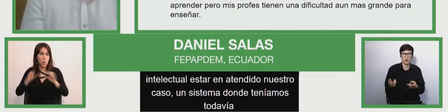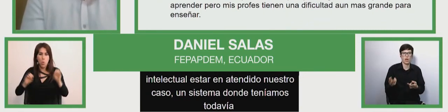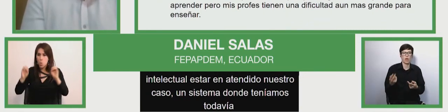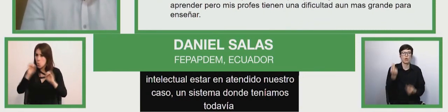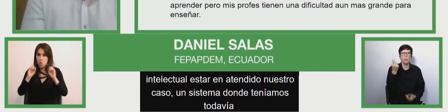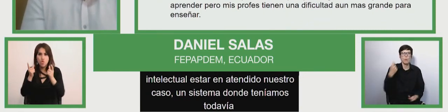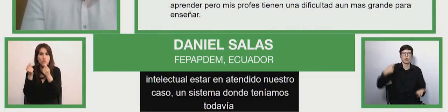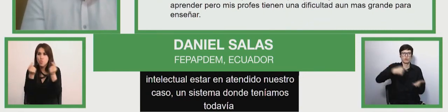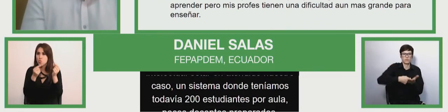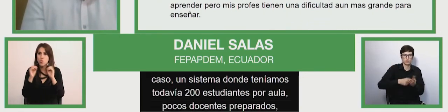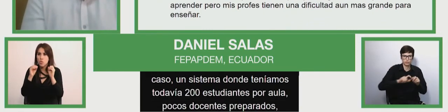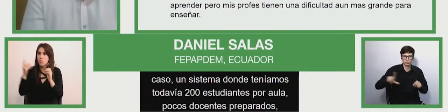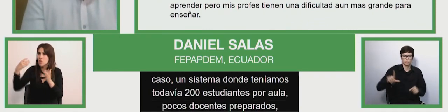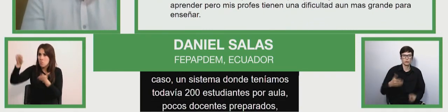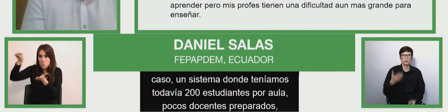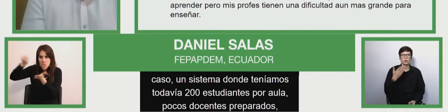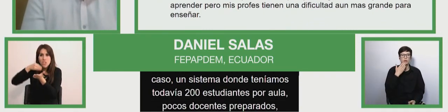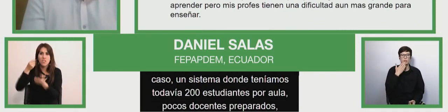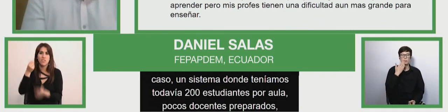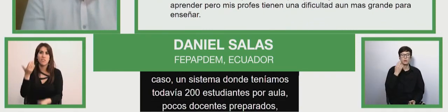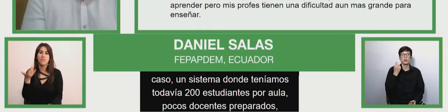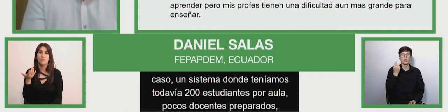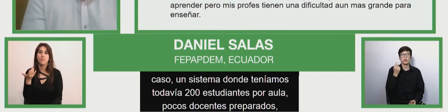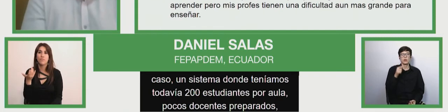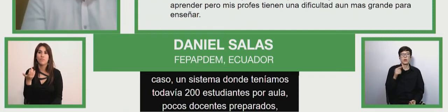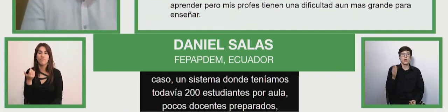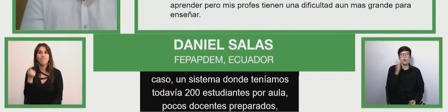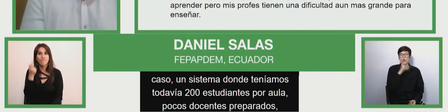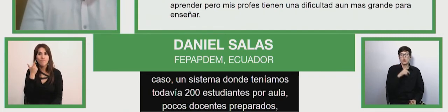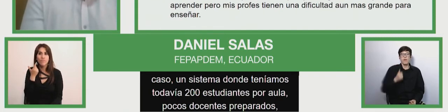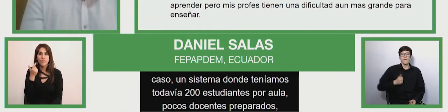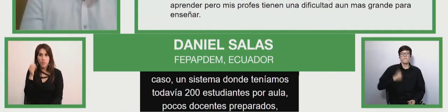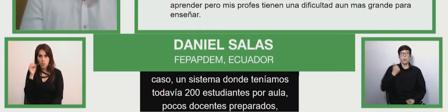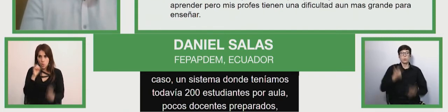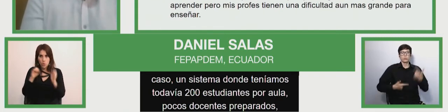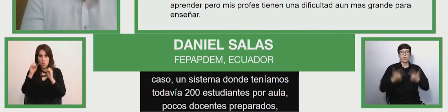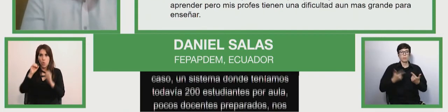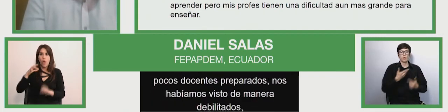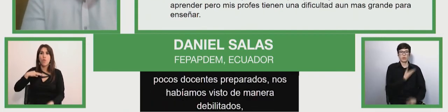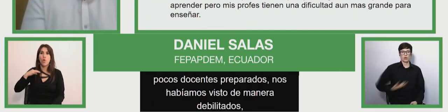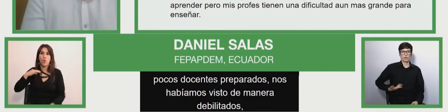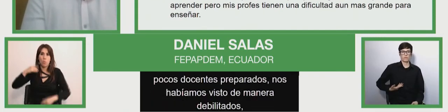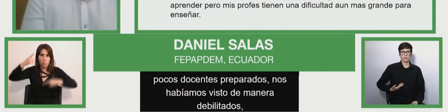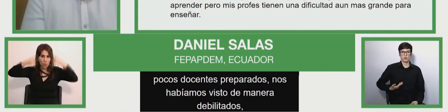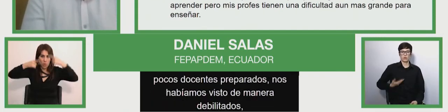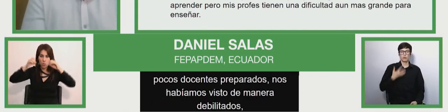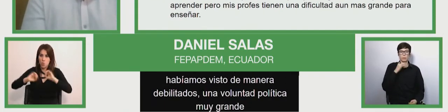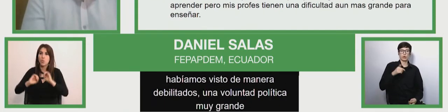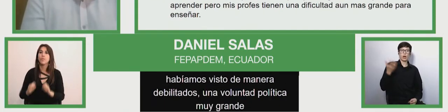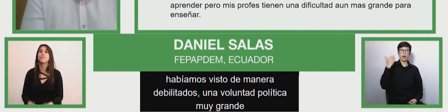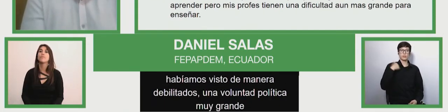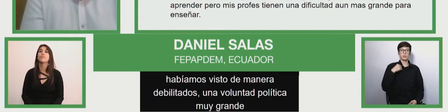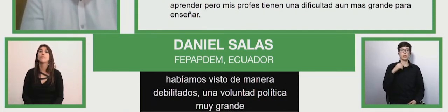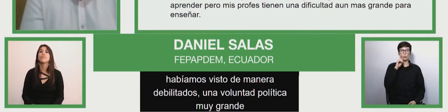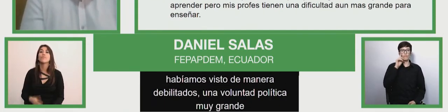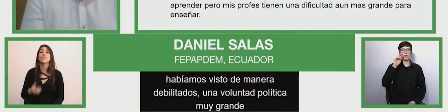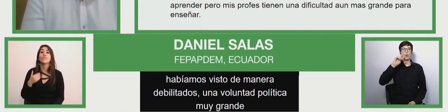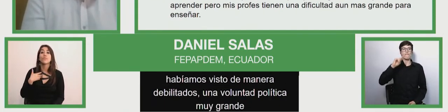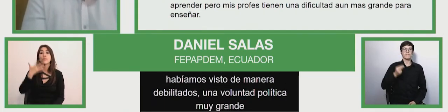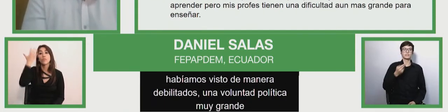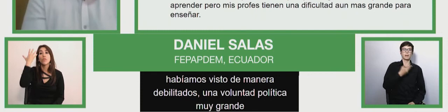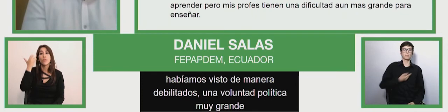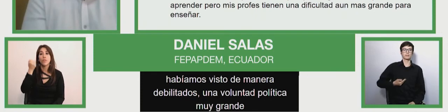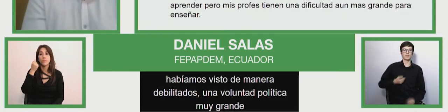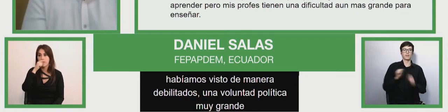is is lacking from a weak state having a vice president with this capacity and now president